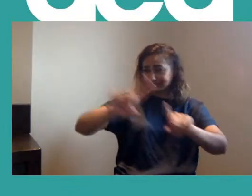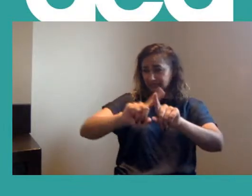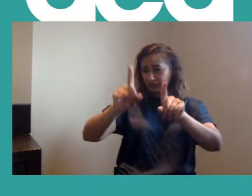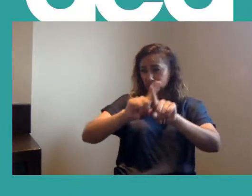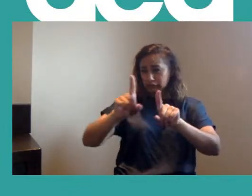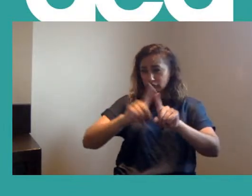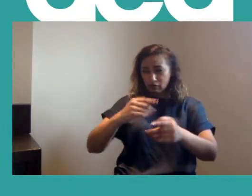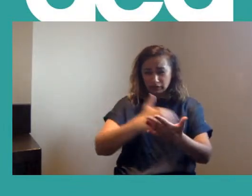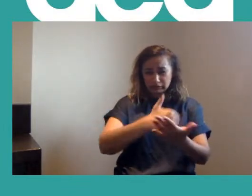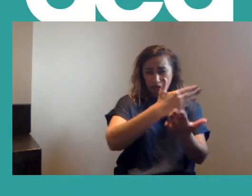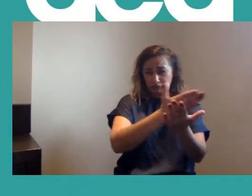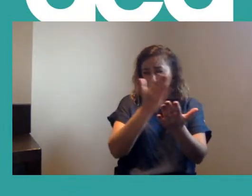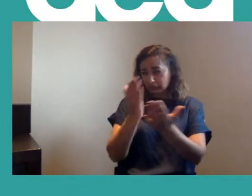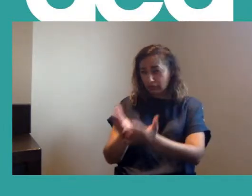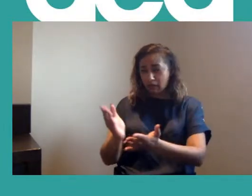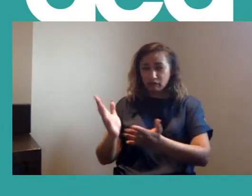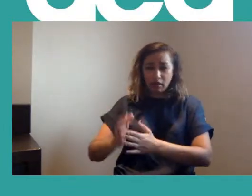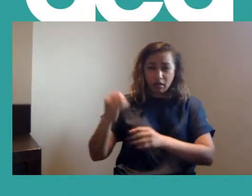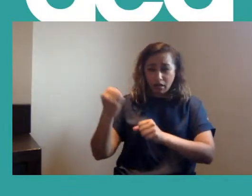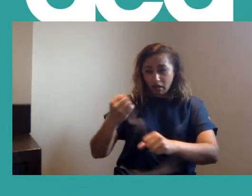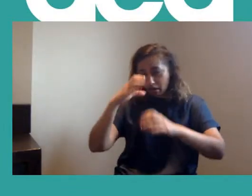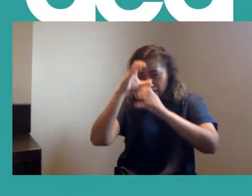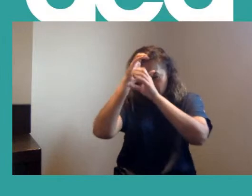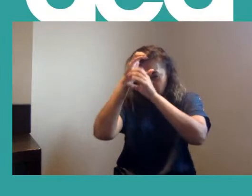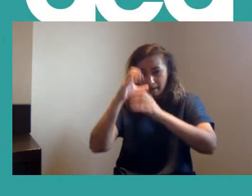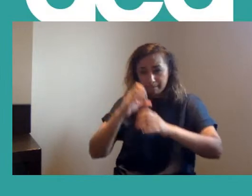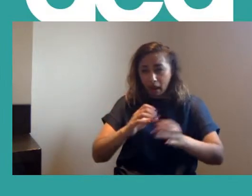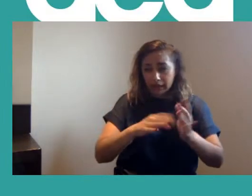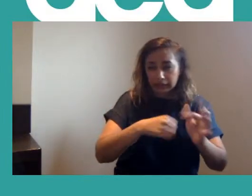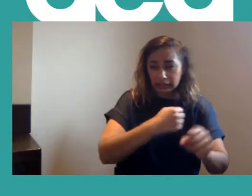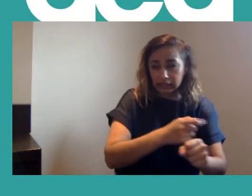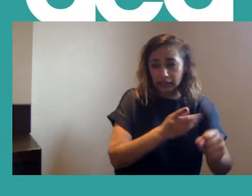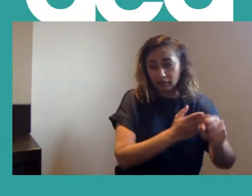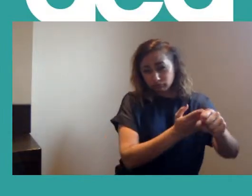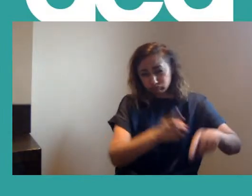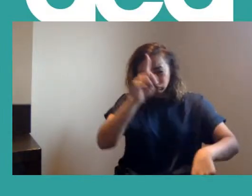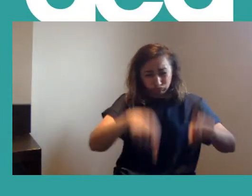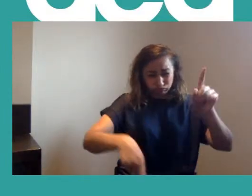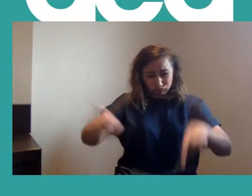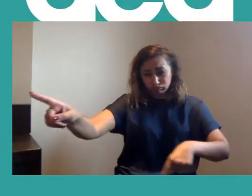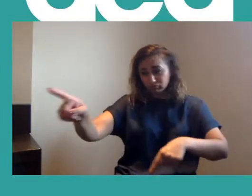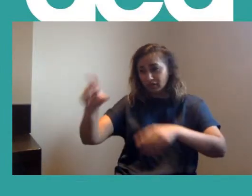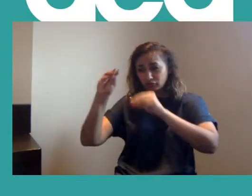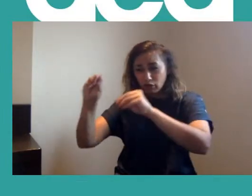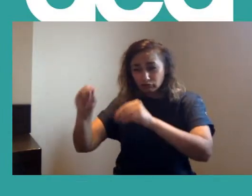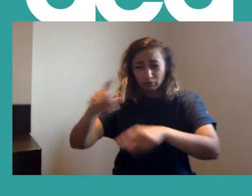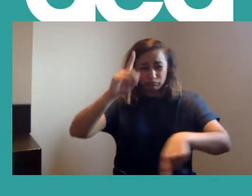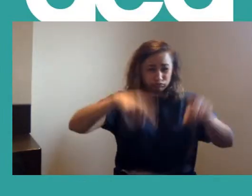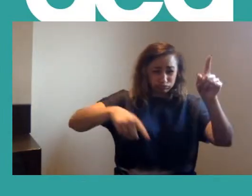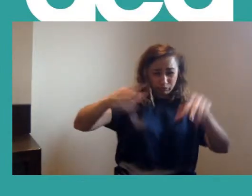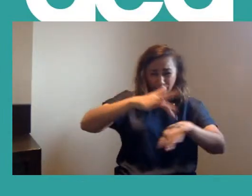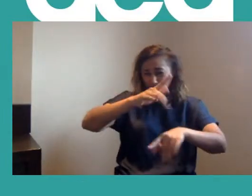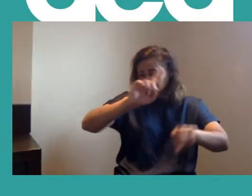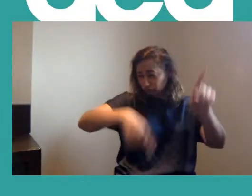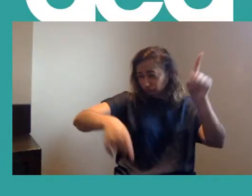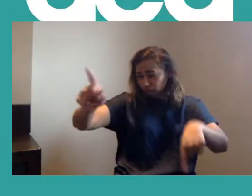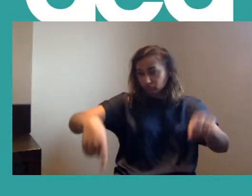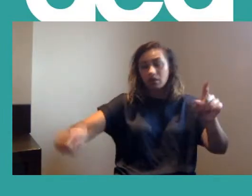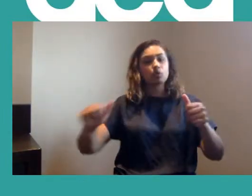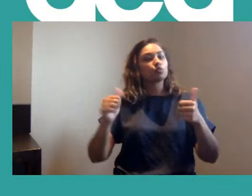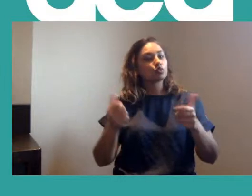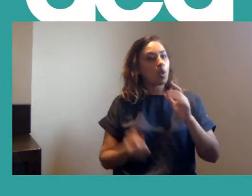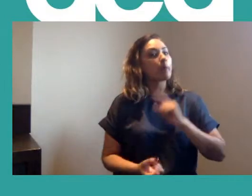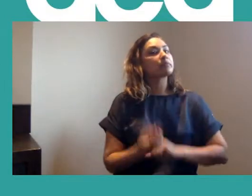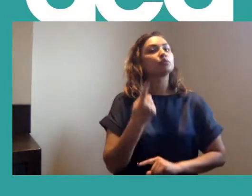sectors and from mining through to education. And it was a really good opportunity to